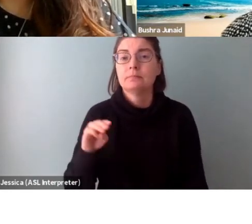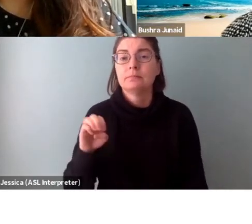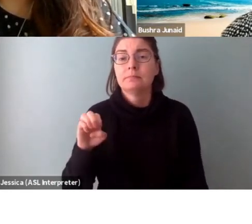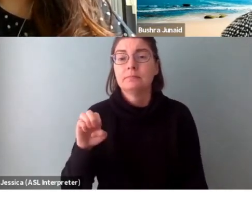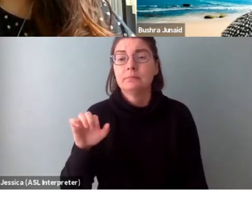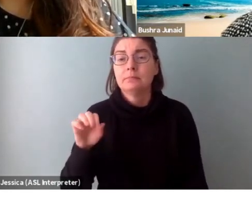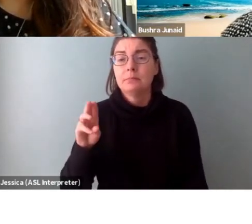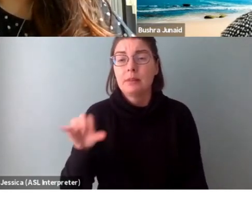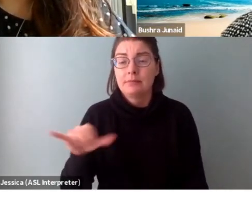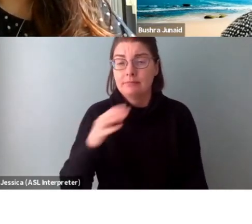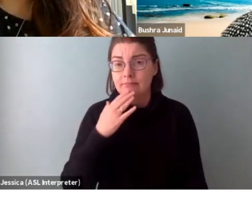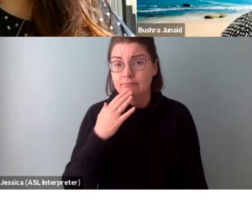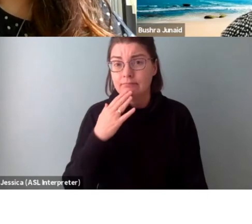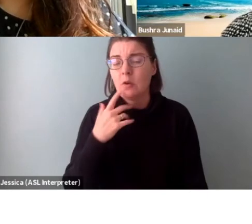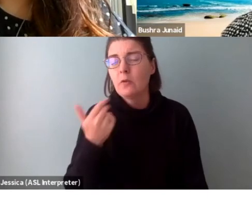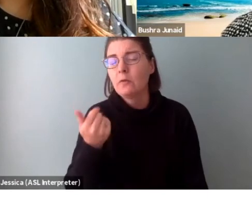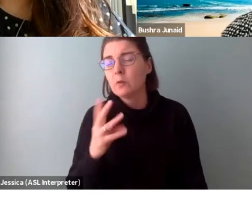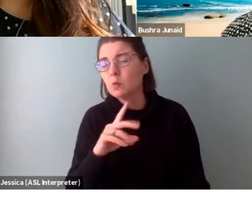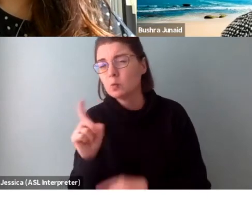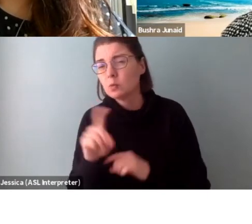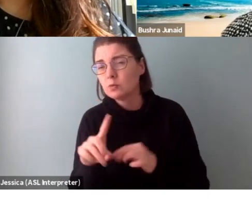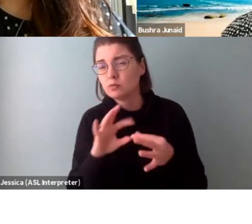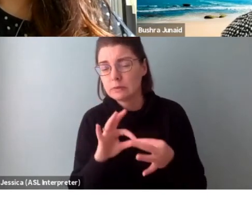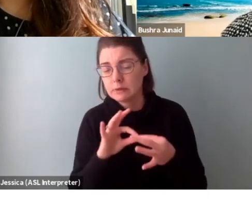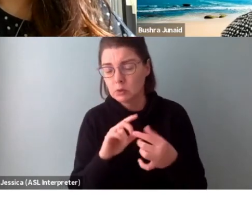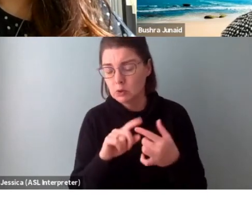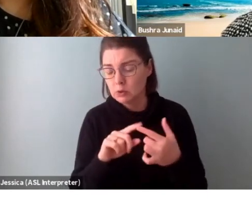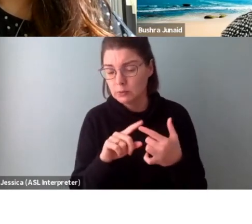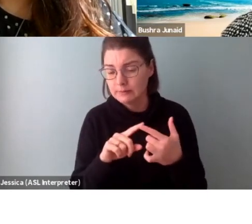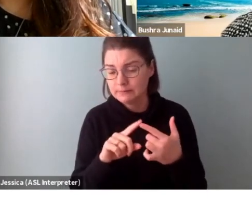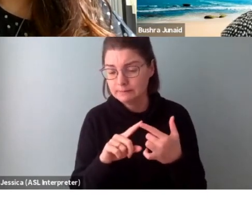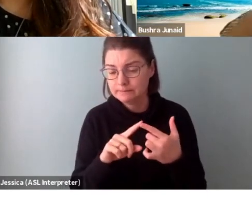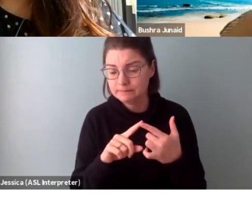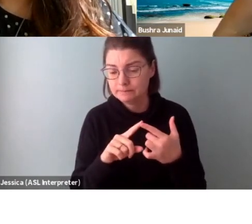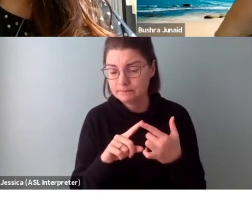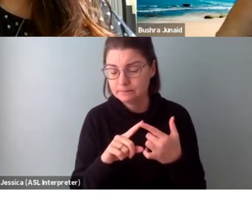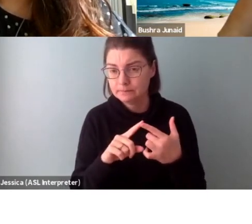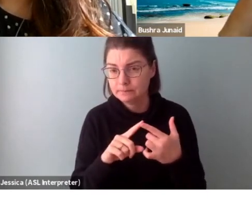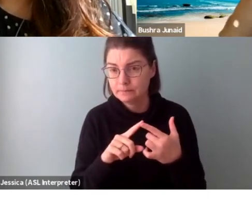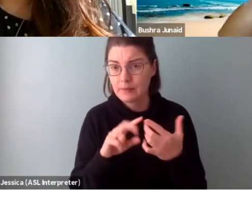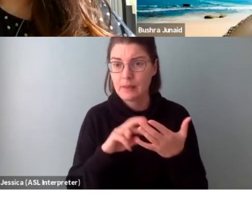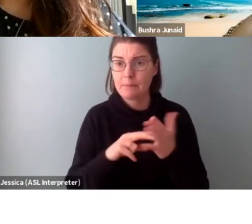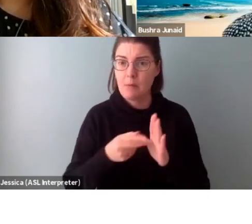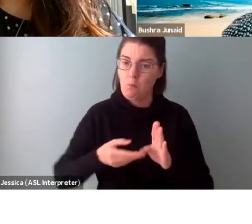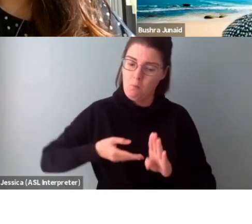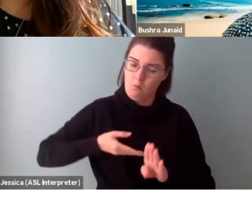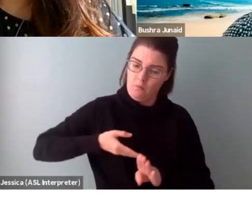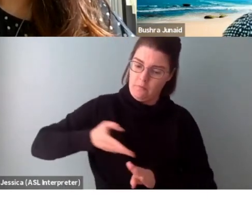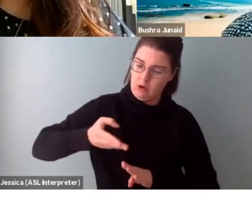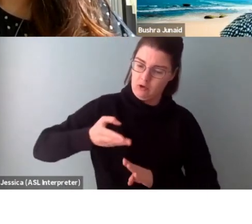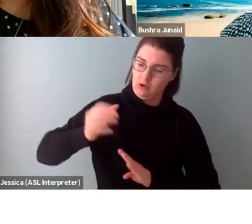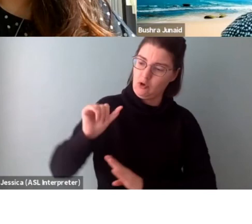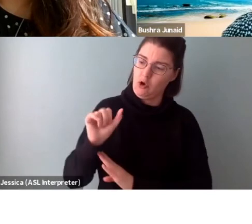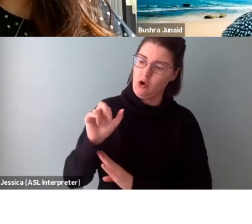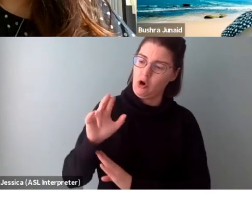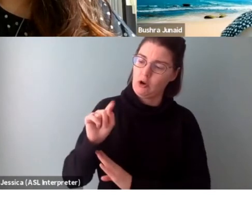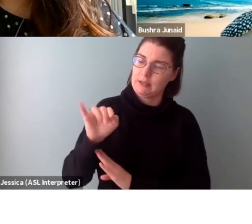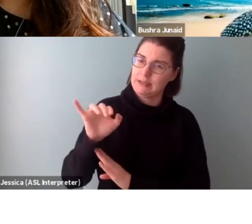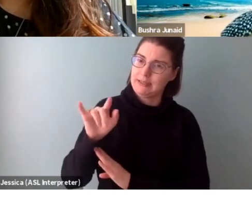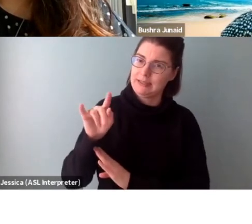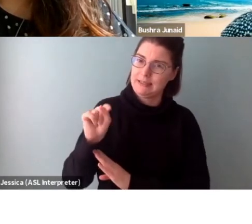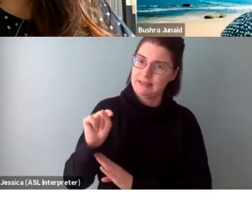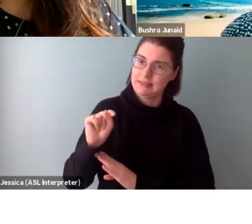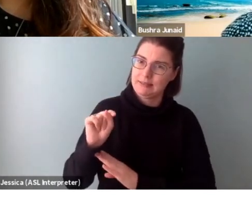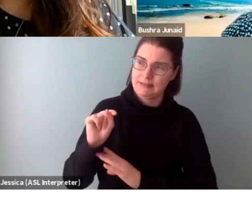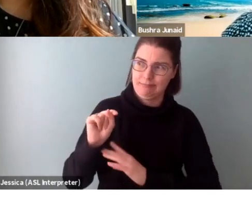A few people had questions about what it means to be a professional artist and how we can show